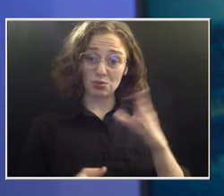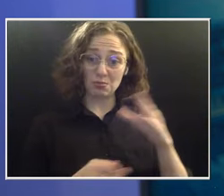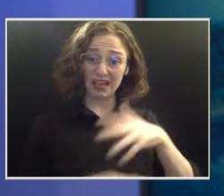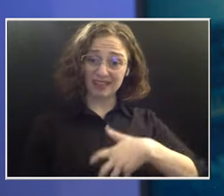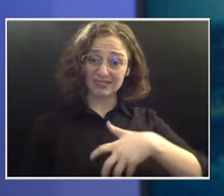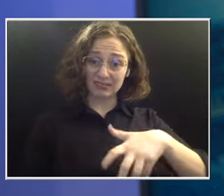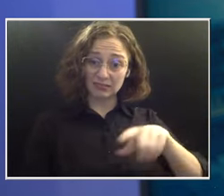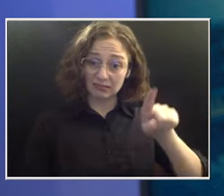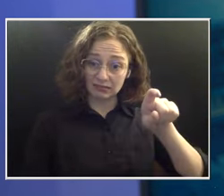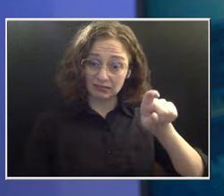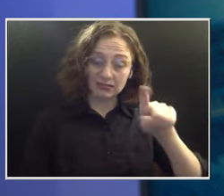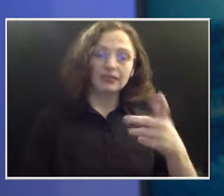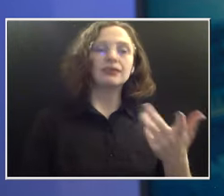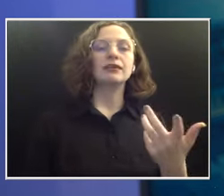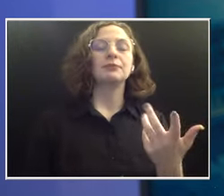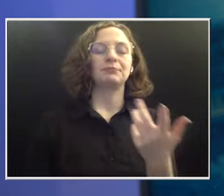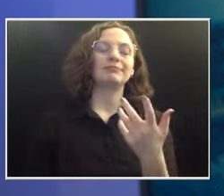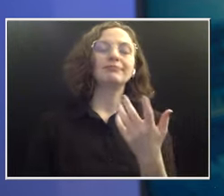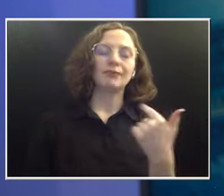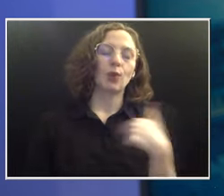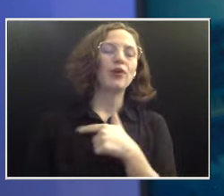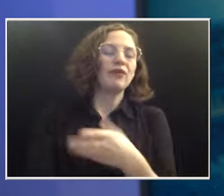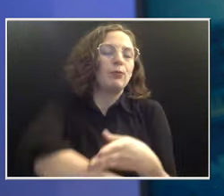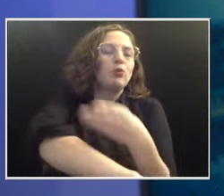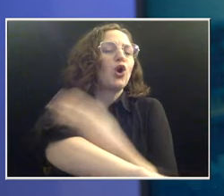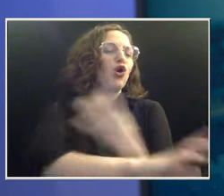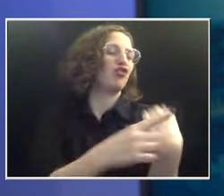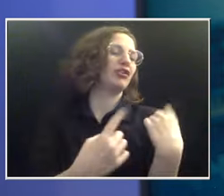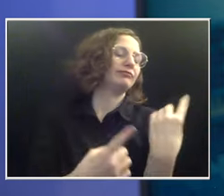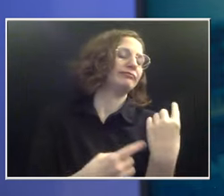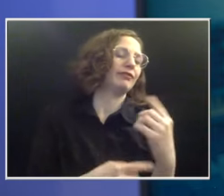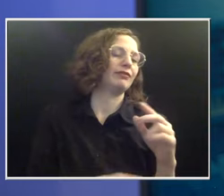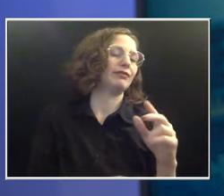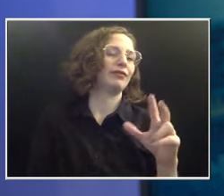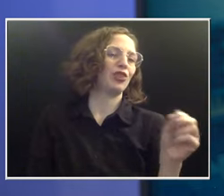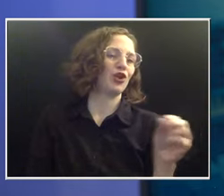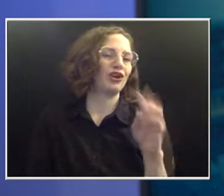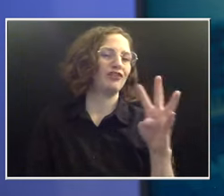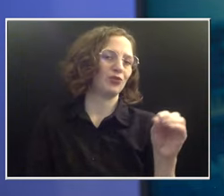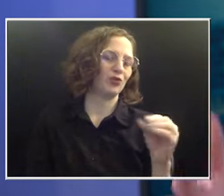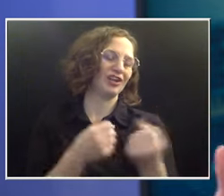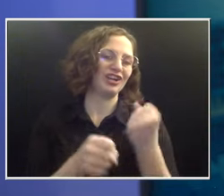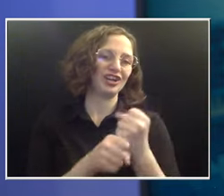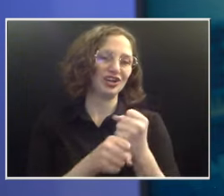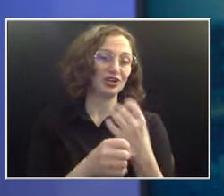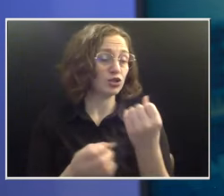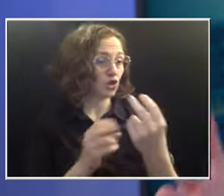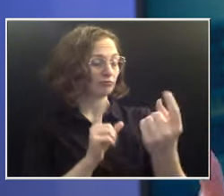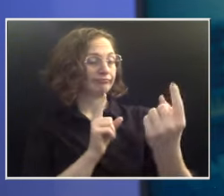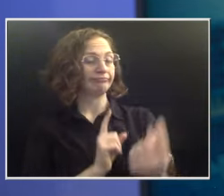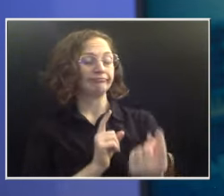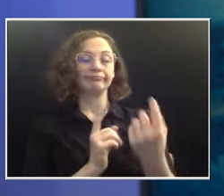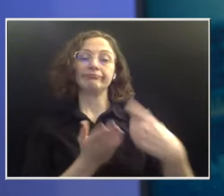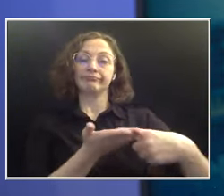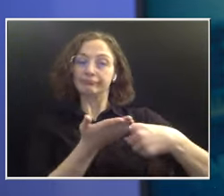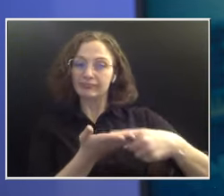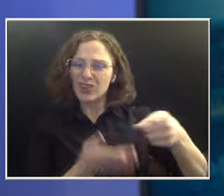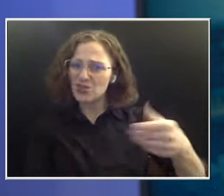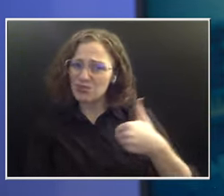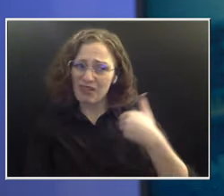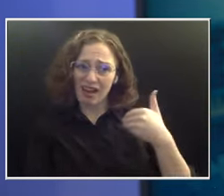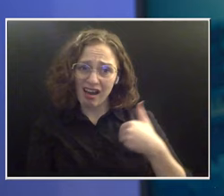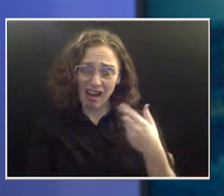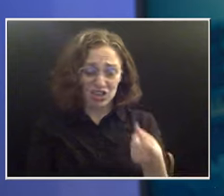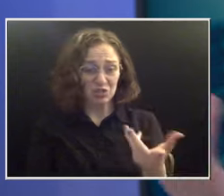something we had a conversation about of, you're really young. You know, what are your thoughts on having more kids? What are your thoughts on fertility?